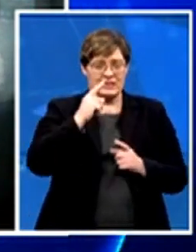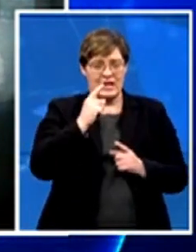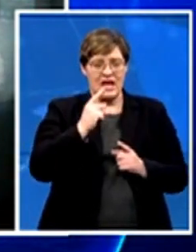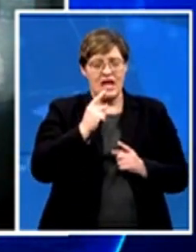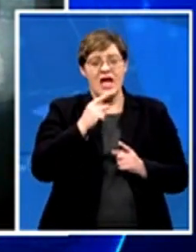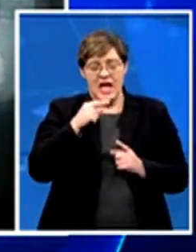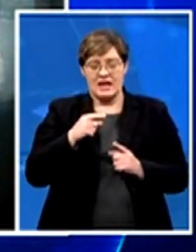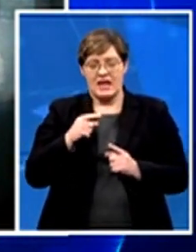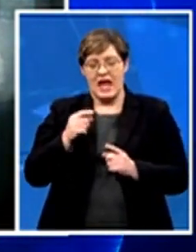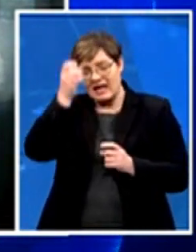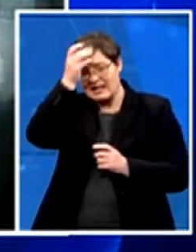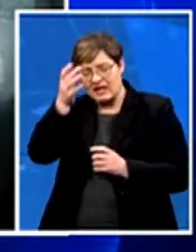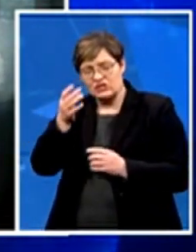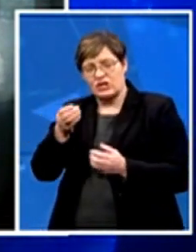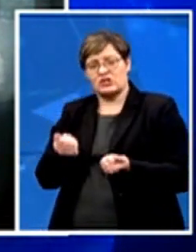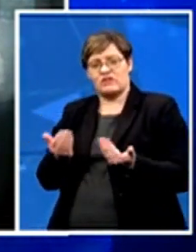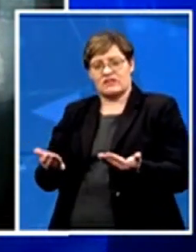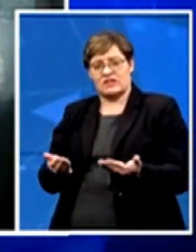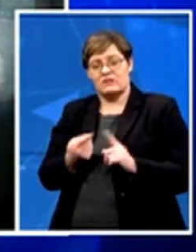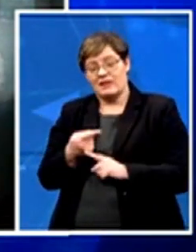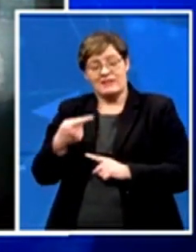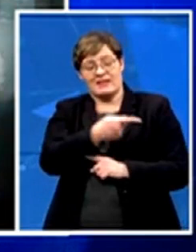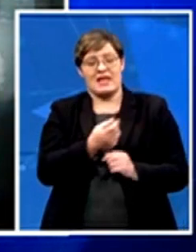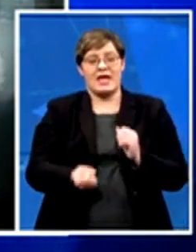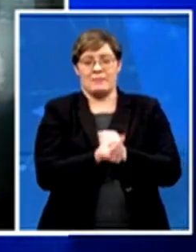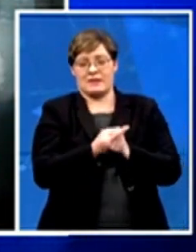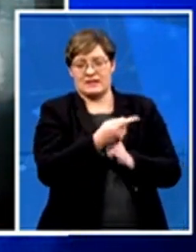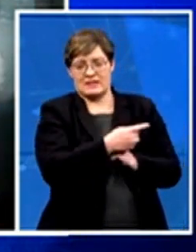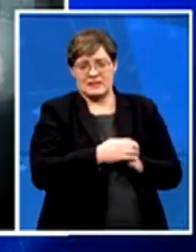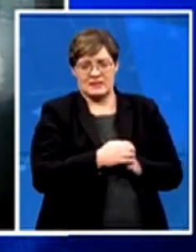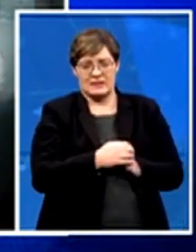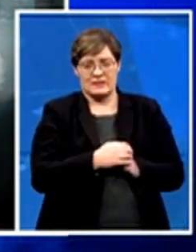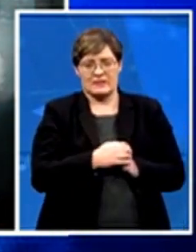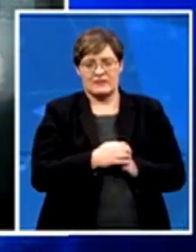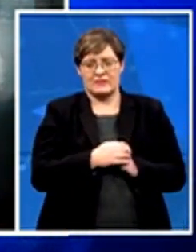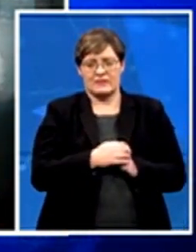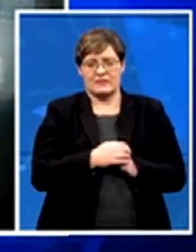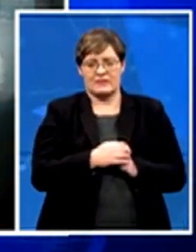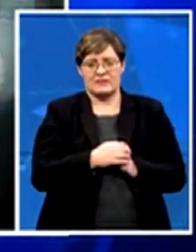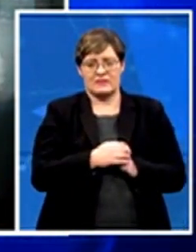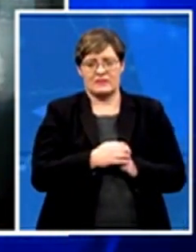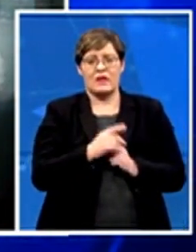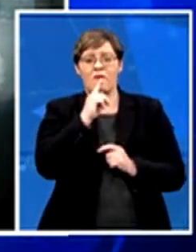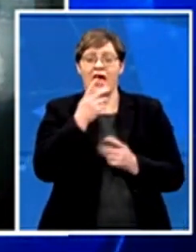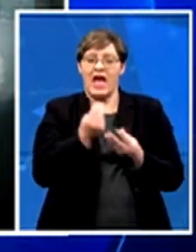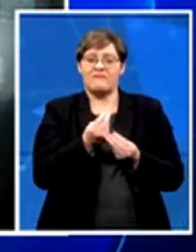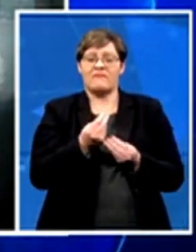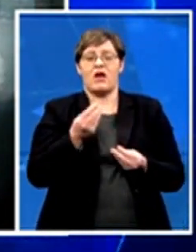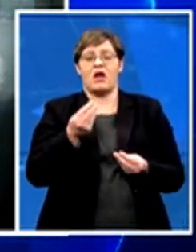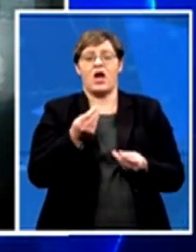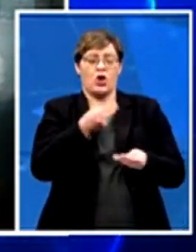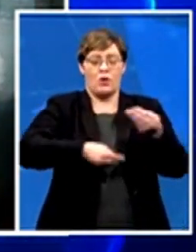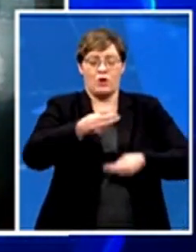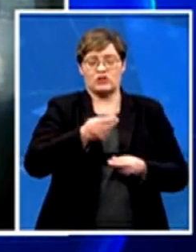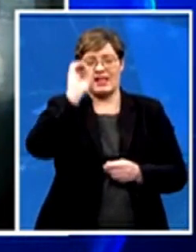on in Cabo Delgado. But then the whole thing was distorted because commercial interests were put in rather than fully protect